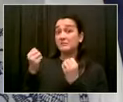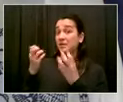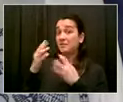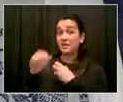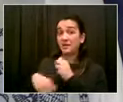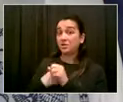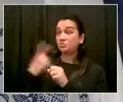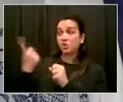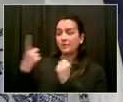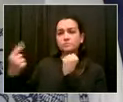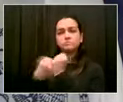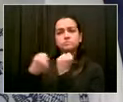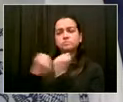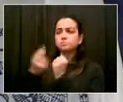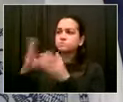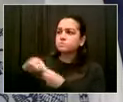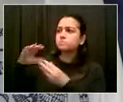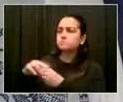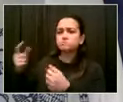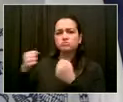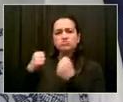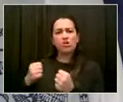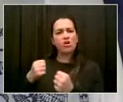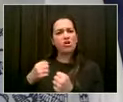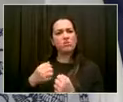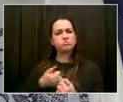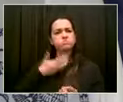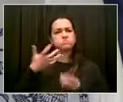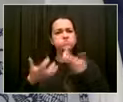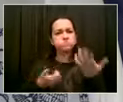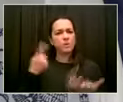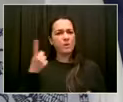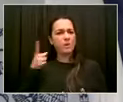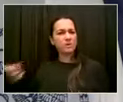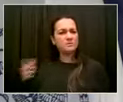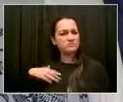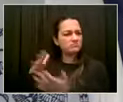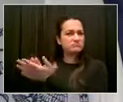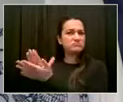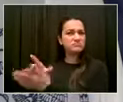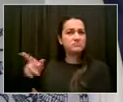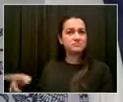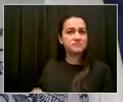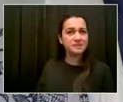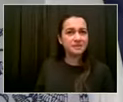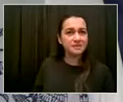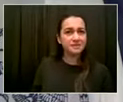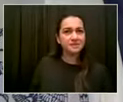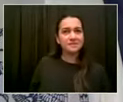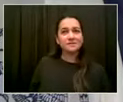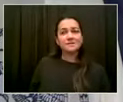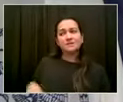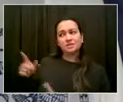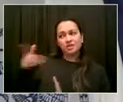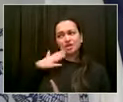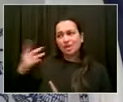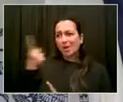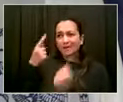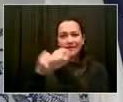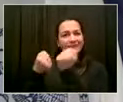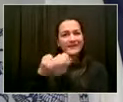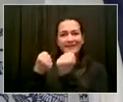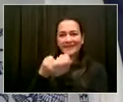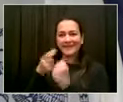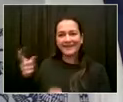dare say it's advocacy journalism, but it's productive advocacy journalism, and I appreciate it. I would say at the same time, Health